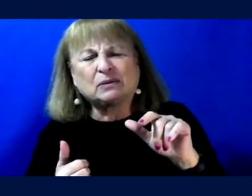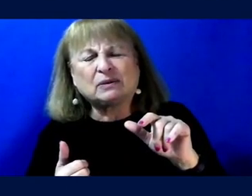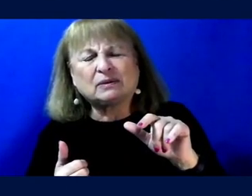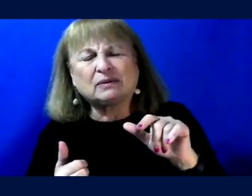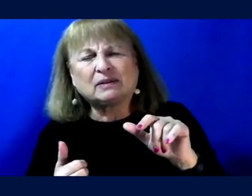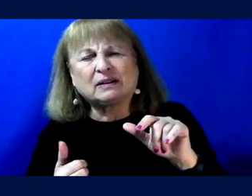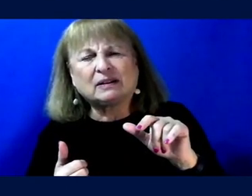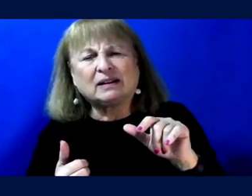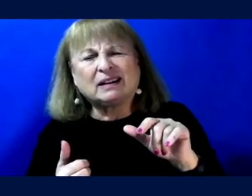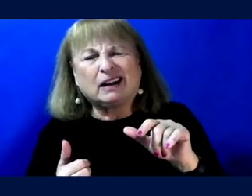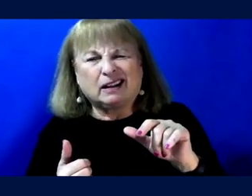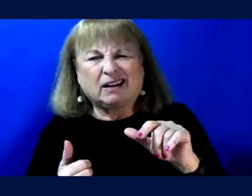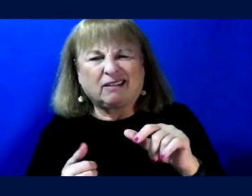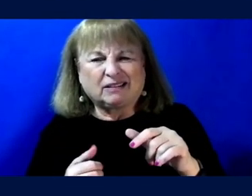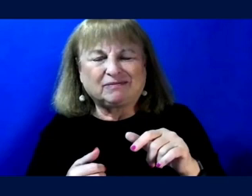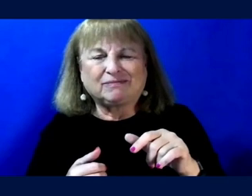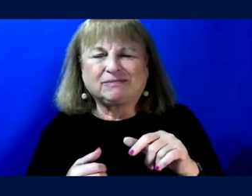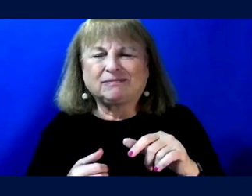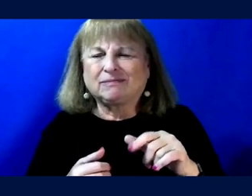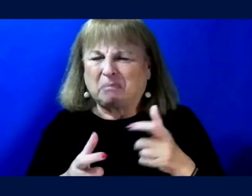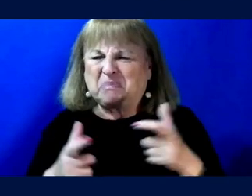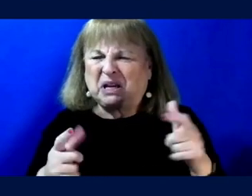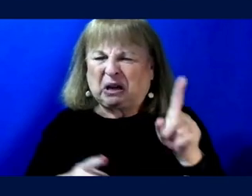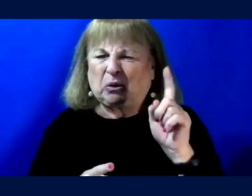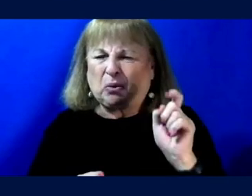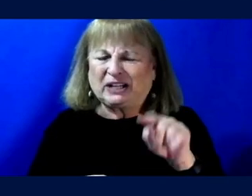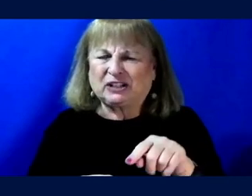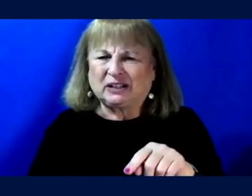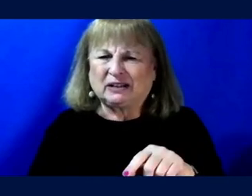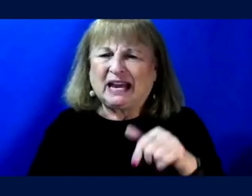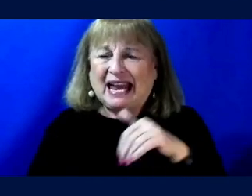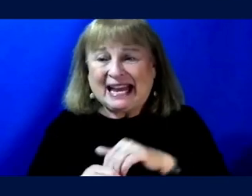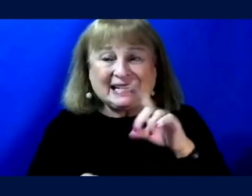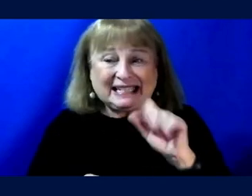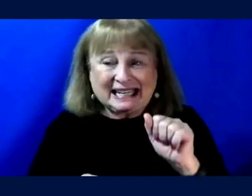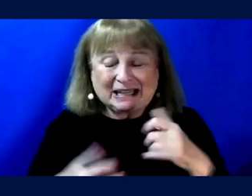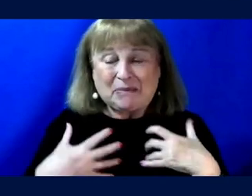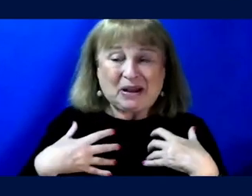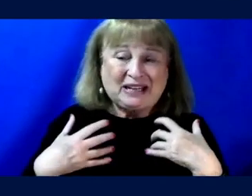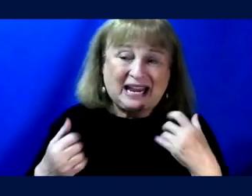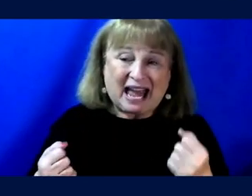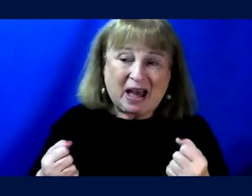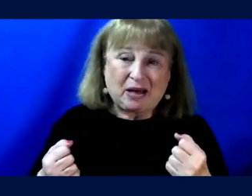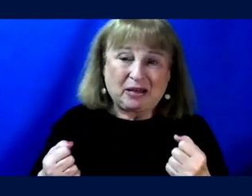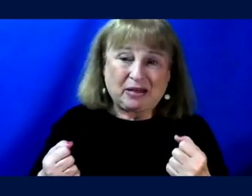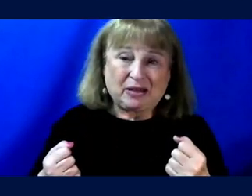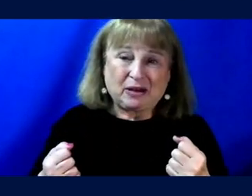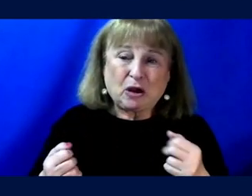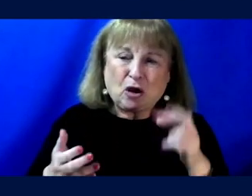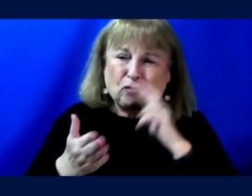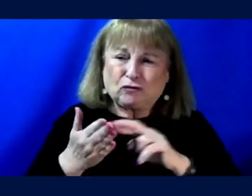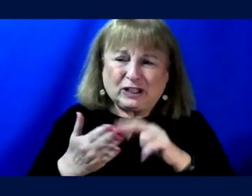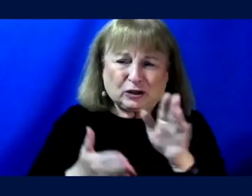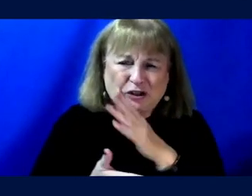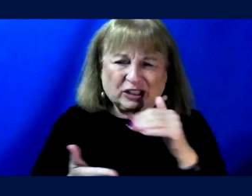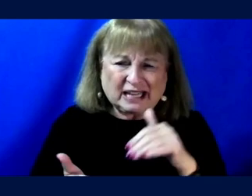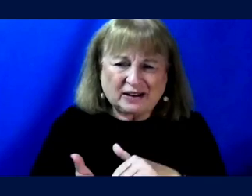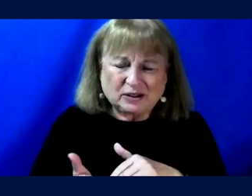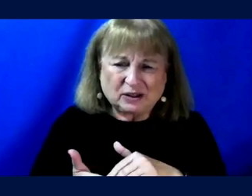somewhat loaded question. In the disability health, the disability health research center,